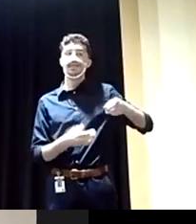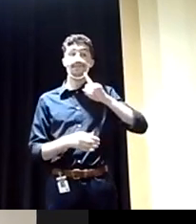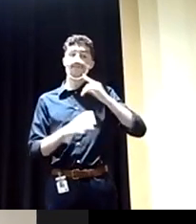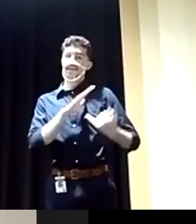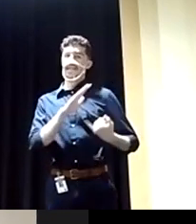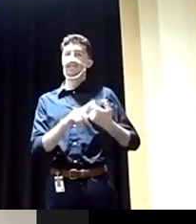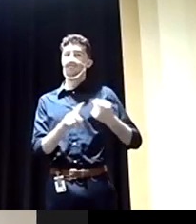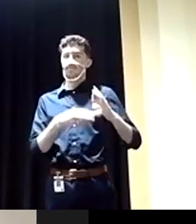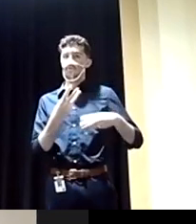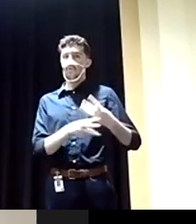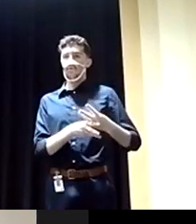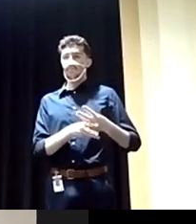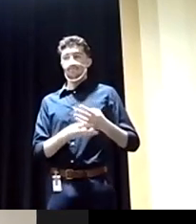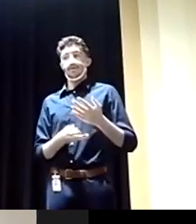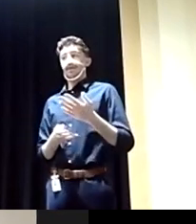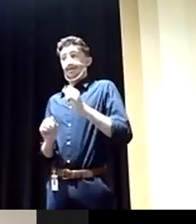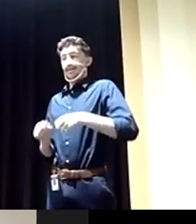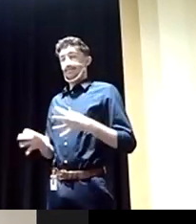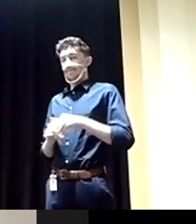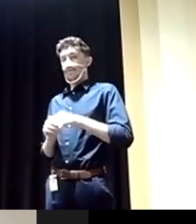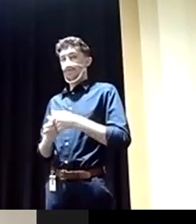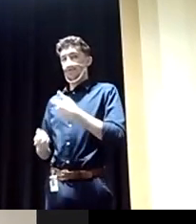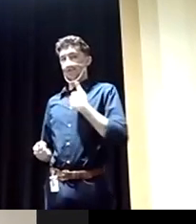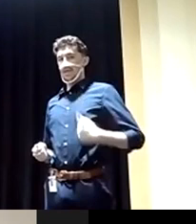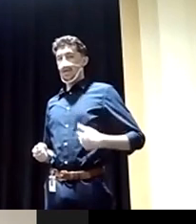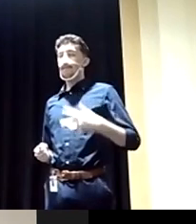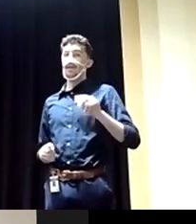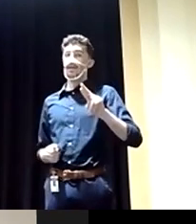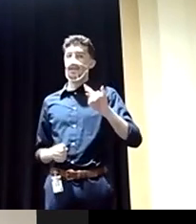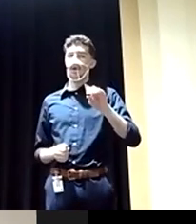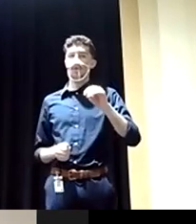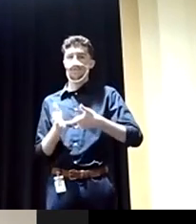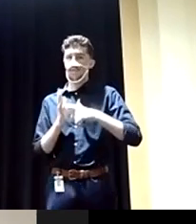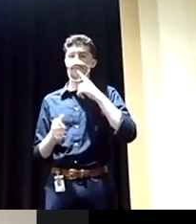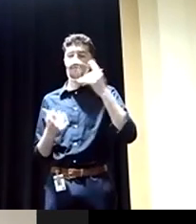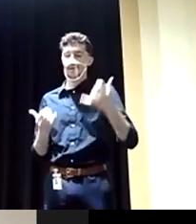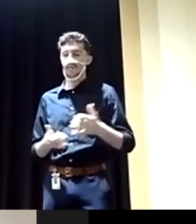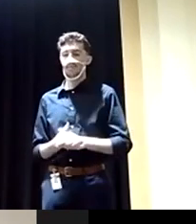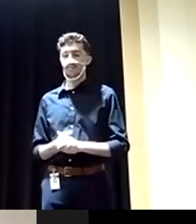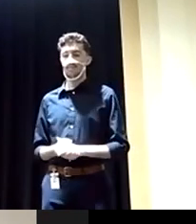with some notable exceptions like China. But we need NATO now more than ever. Mr. Gover?